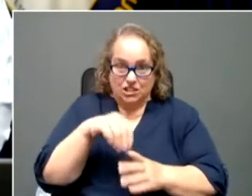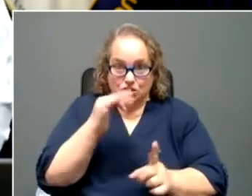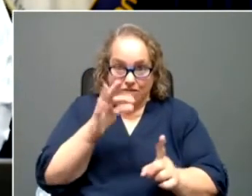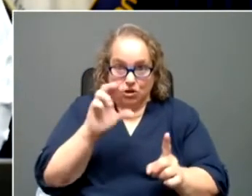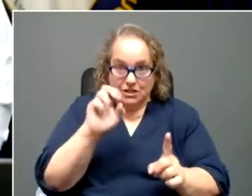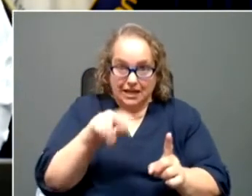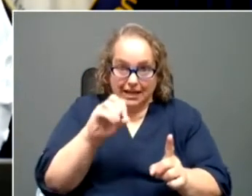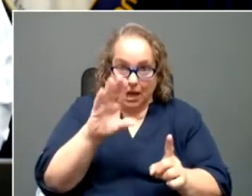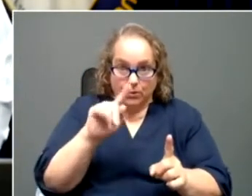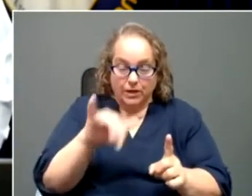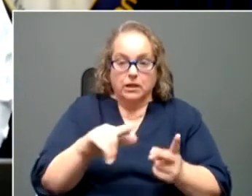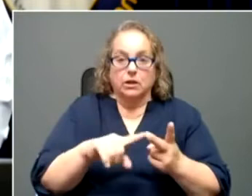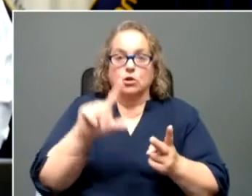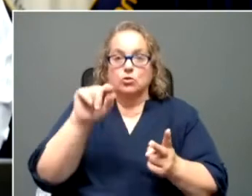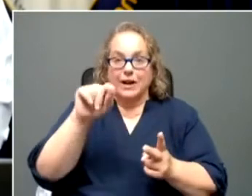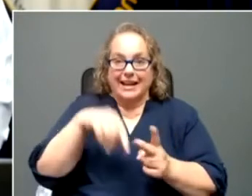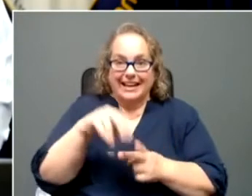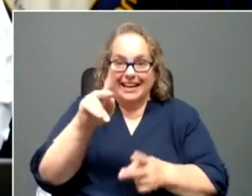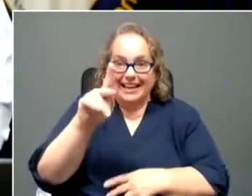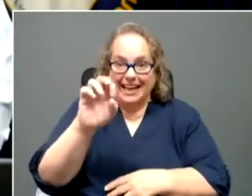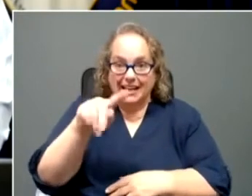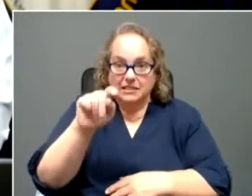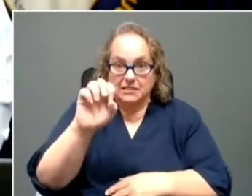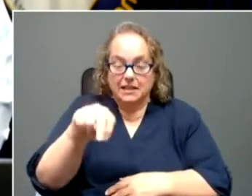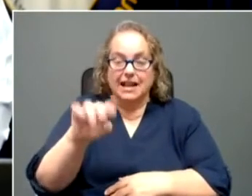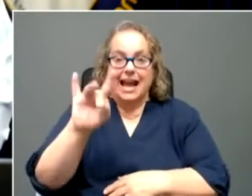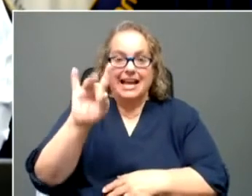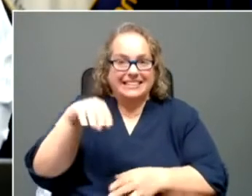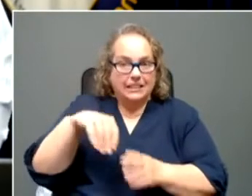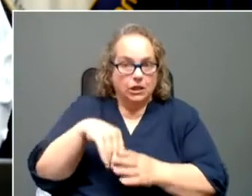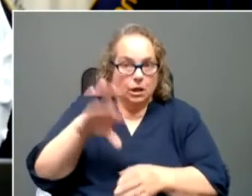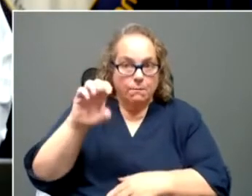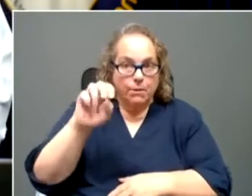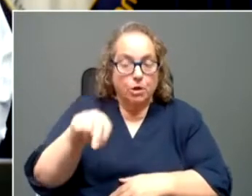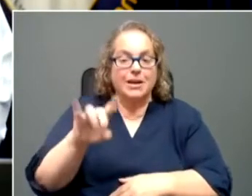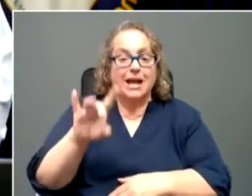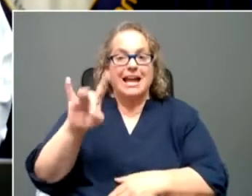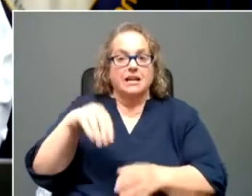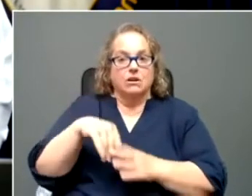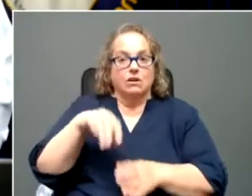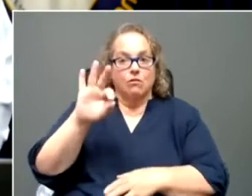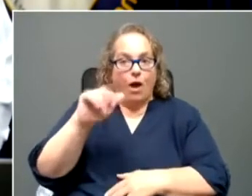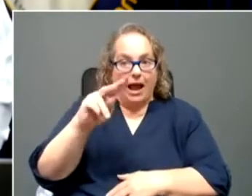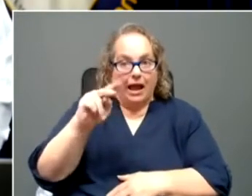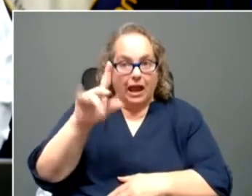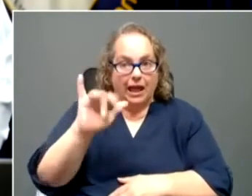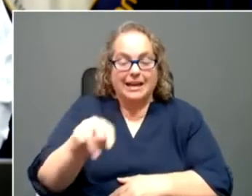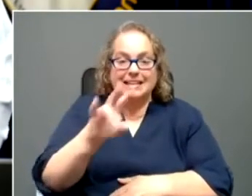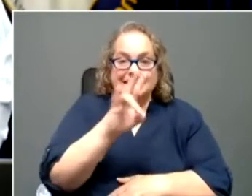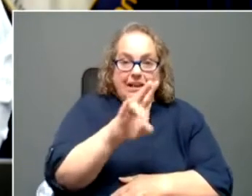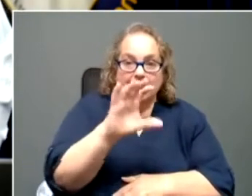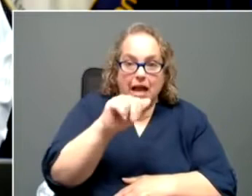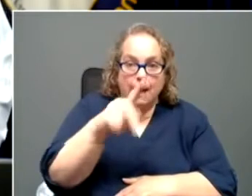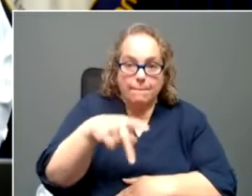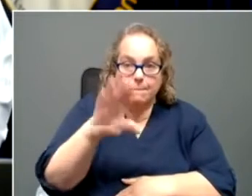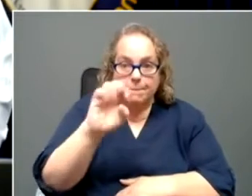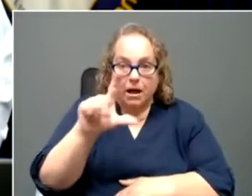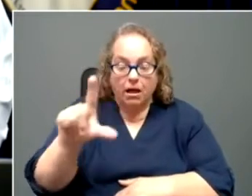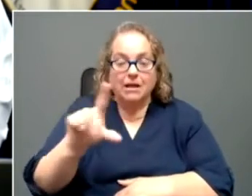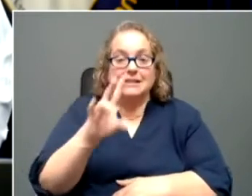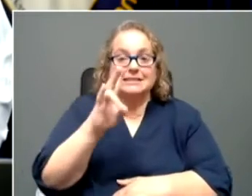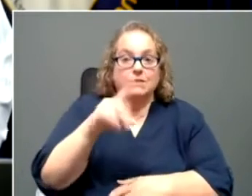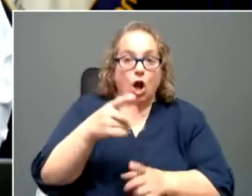20 in Kenton, 18 in Boone, 8 in Franklin, 7 in Campbell, 7 in Hardin,